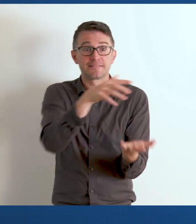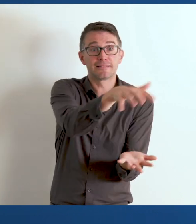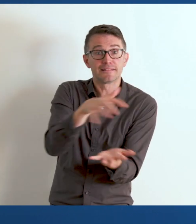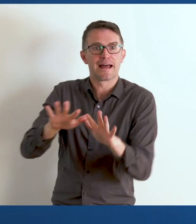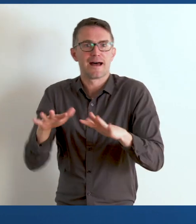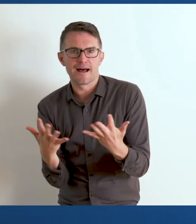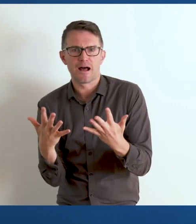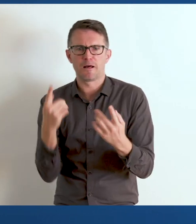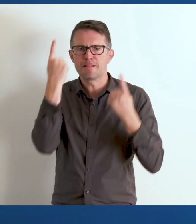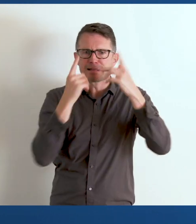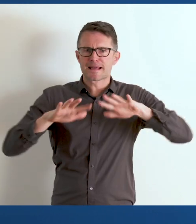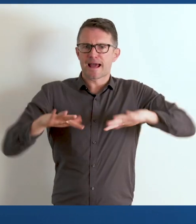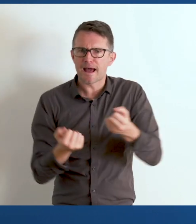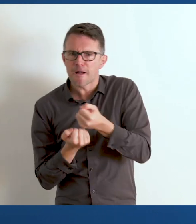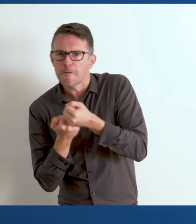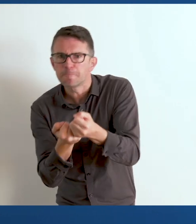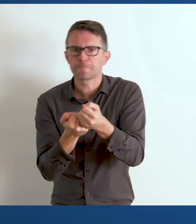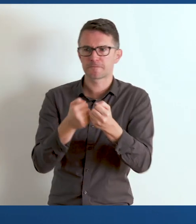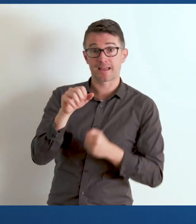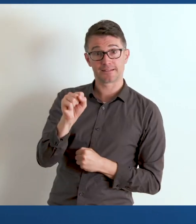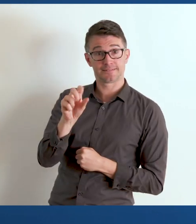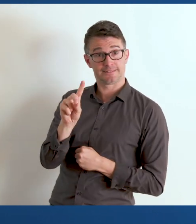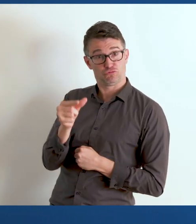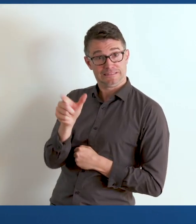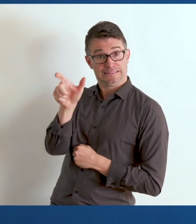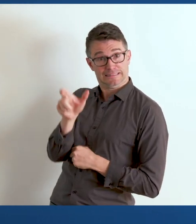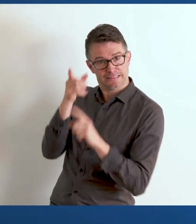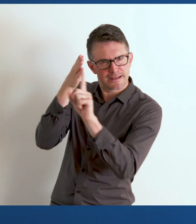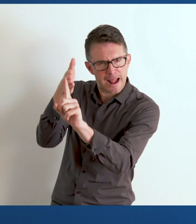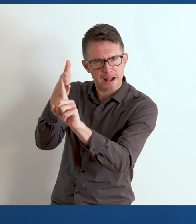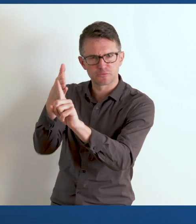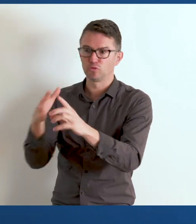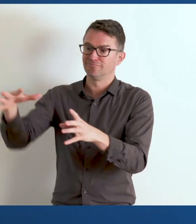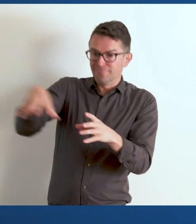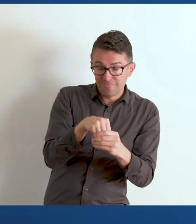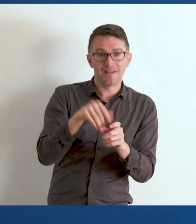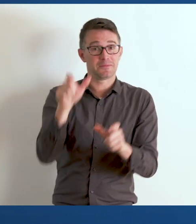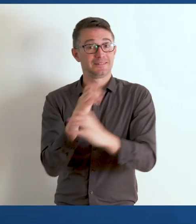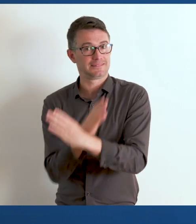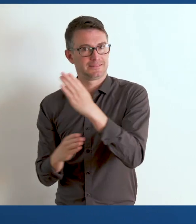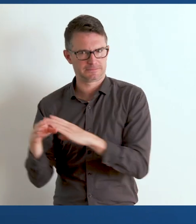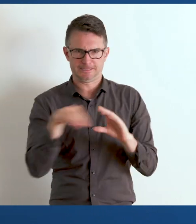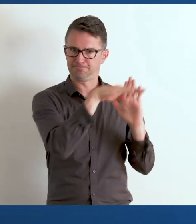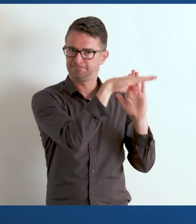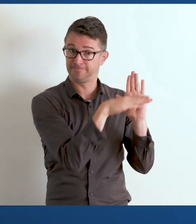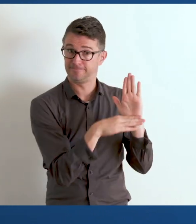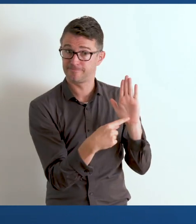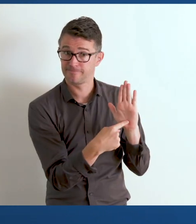on the achievement of the different Sustainable Development Goals for all people, including persons with disabilities.